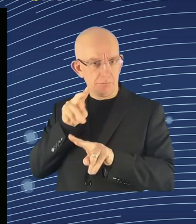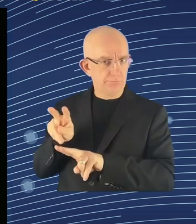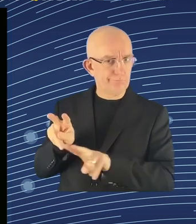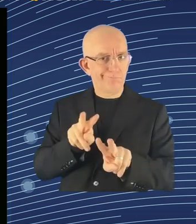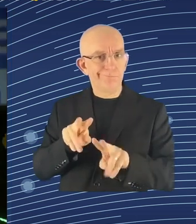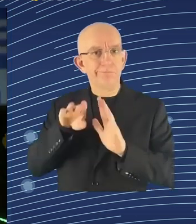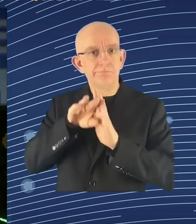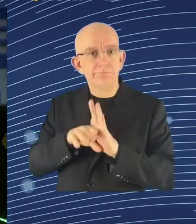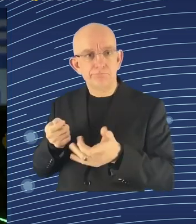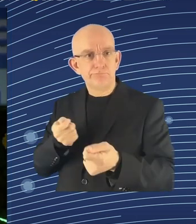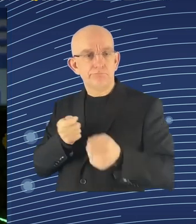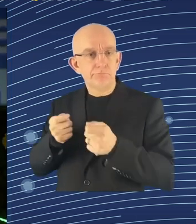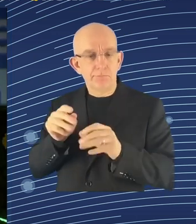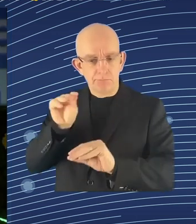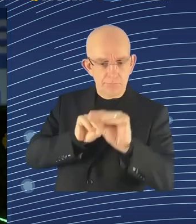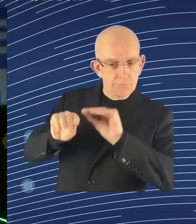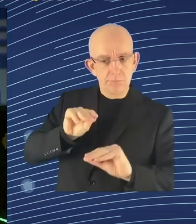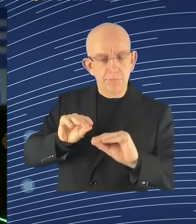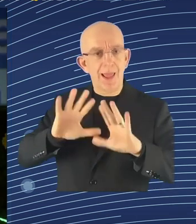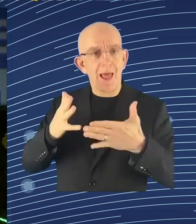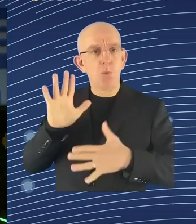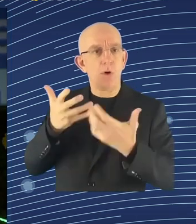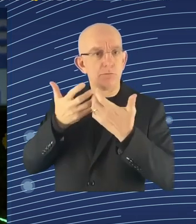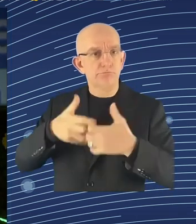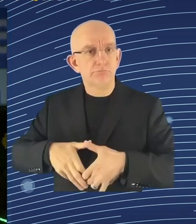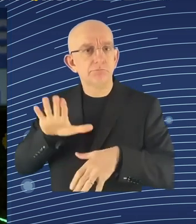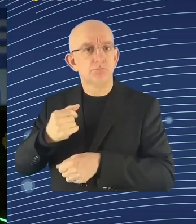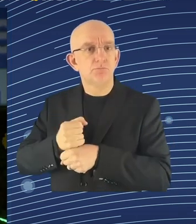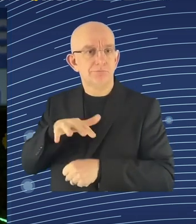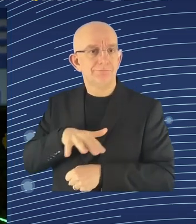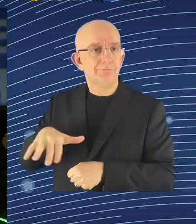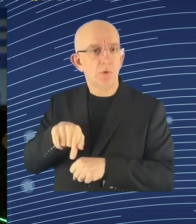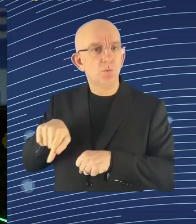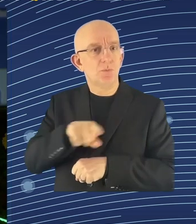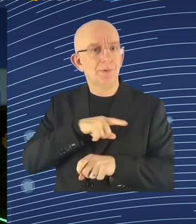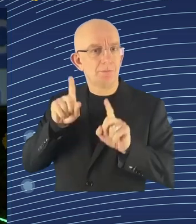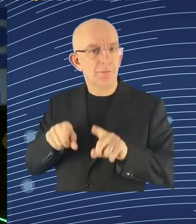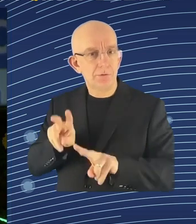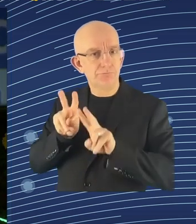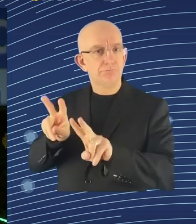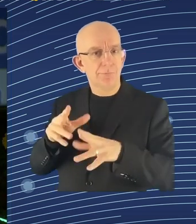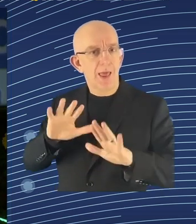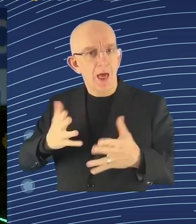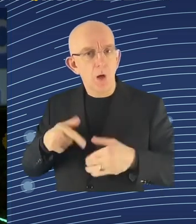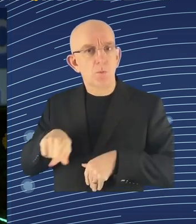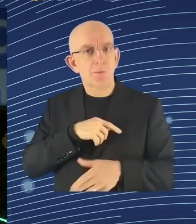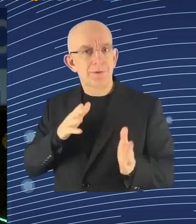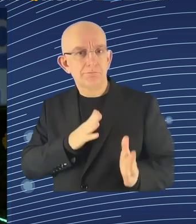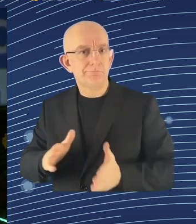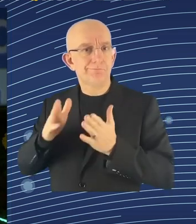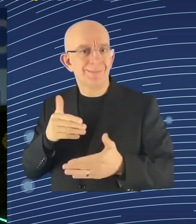want to listen to understand better what the impact is and how we can best regulate. Luckily, we don't start from scratch.